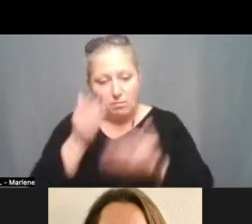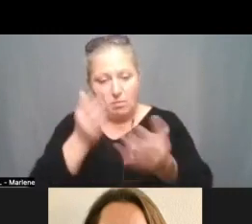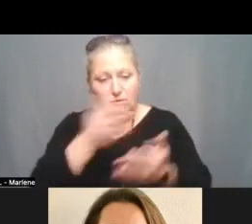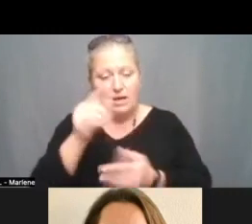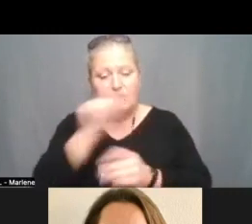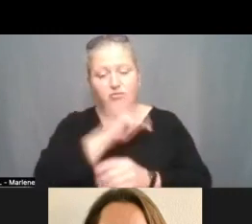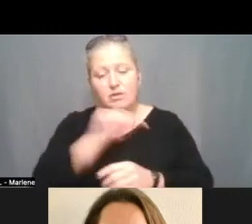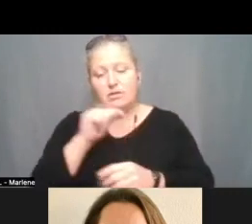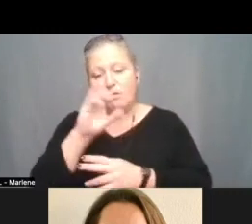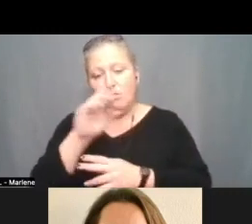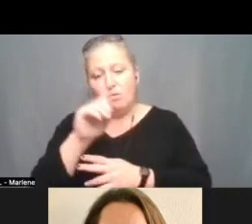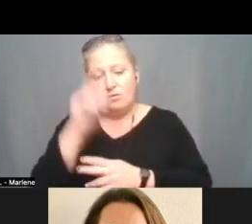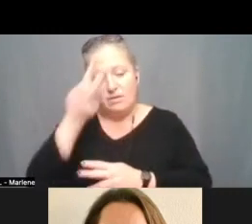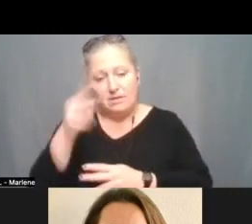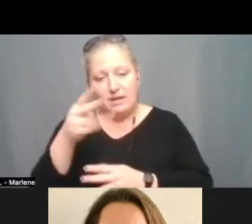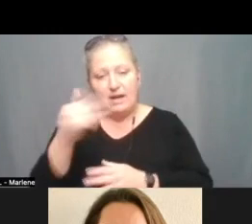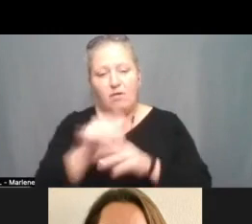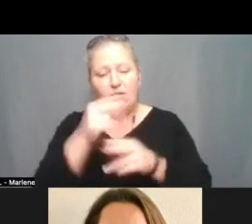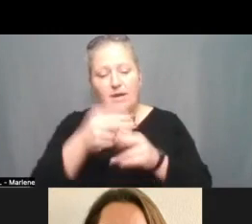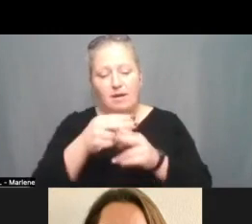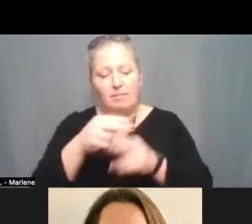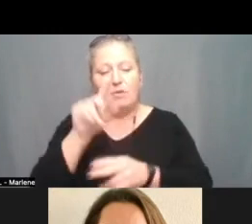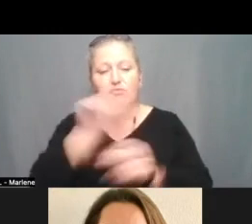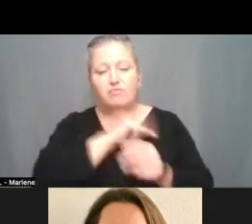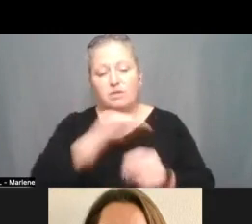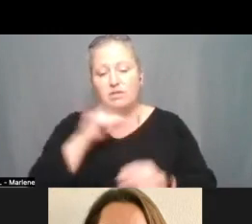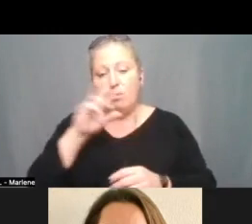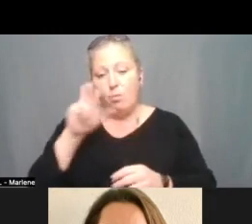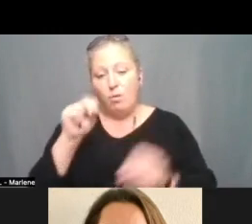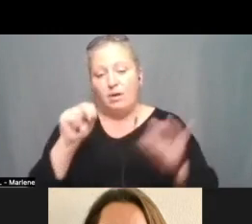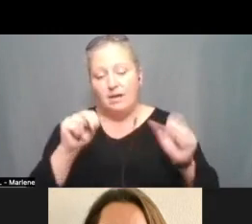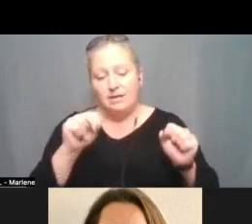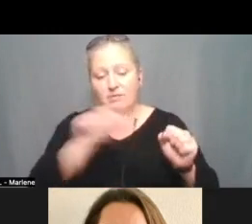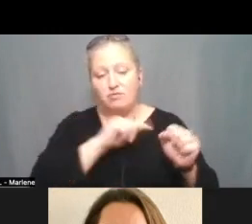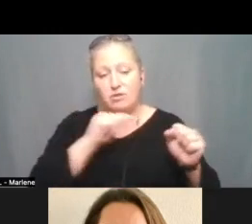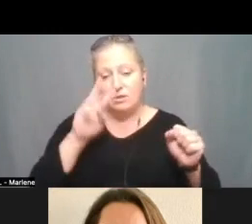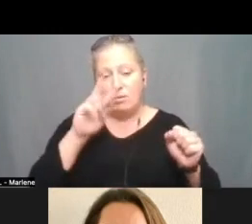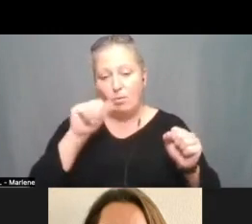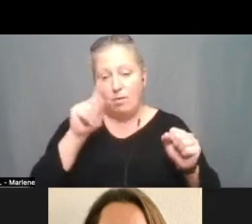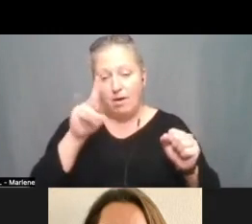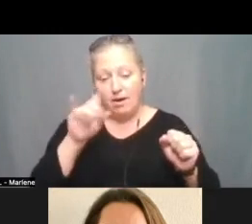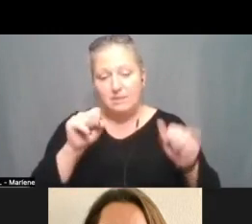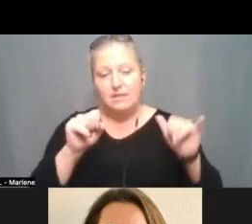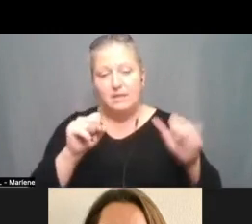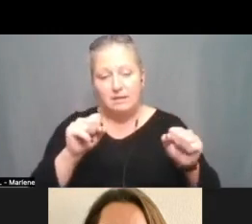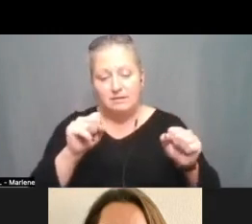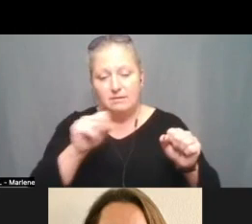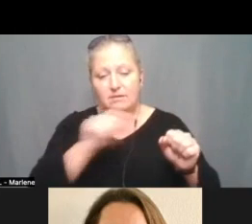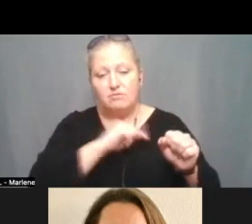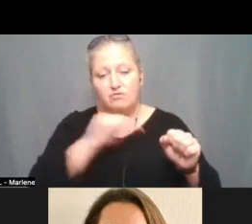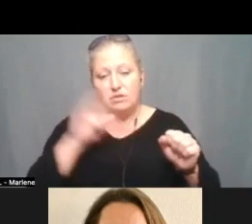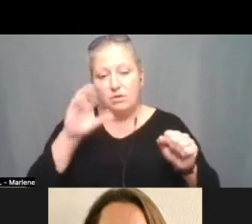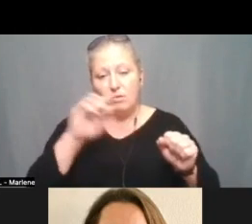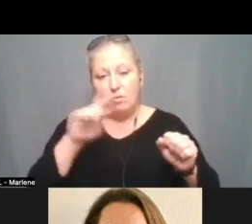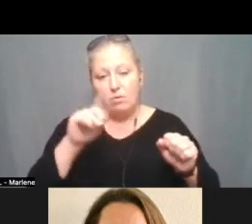We will go to roll call. Trustee Warren? Yes. Trustee Watkins? Yes. Trustee Corzo?